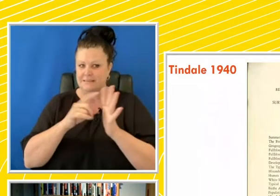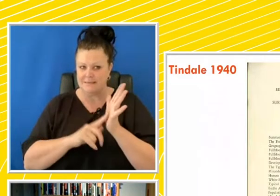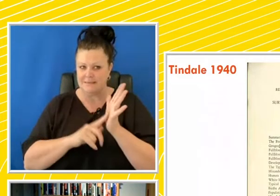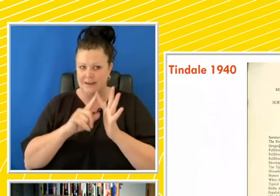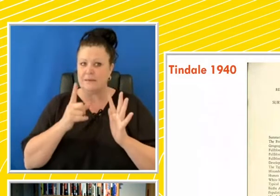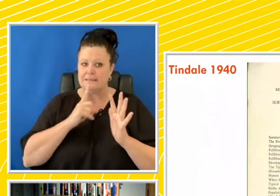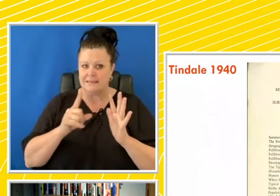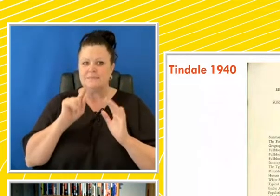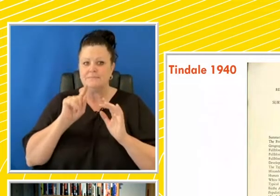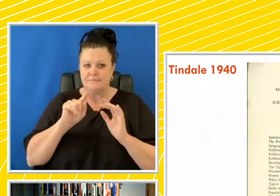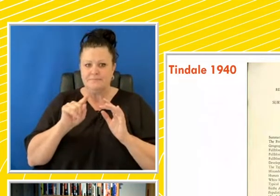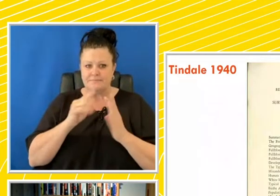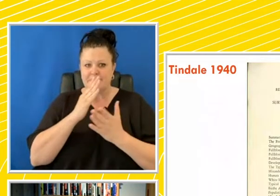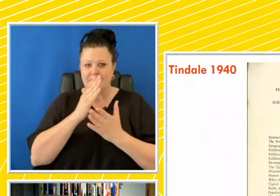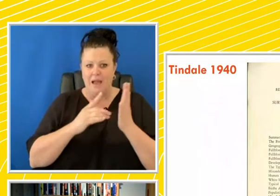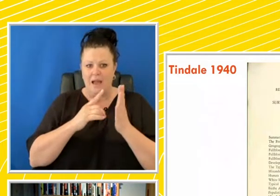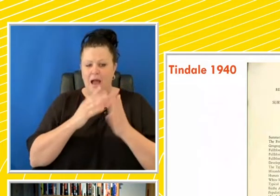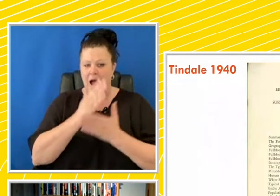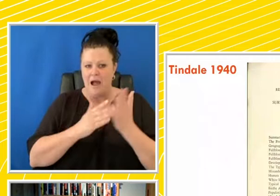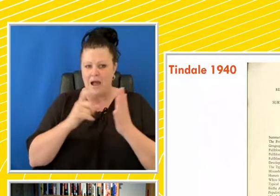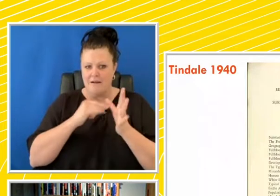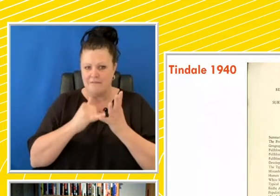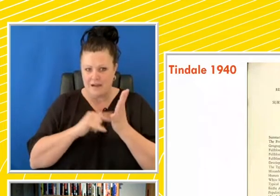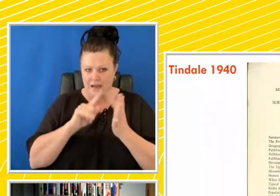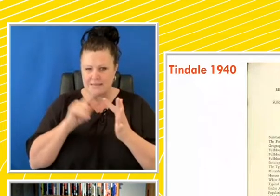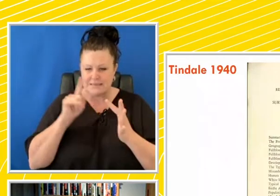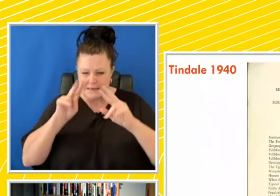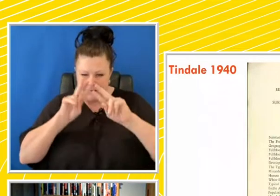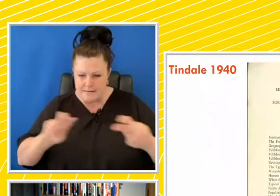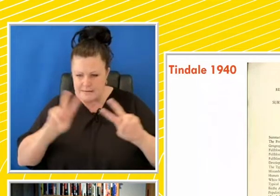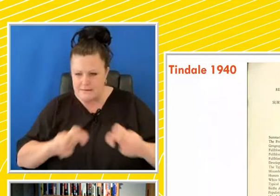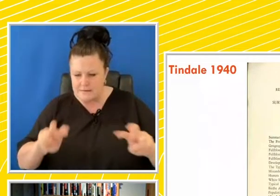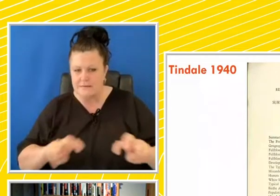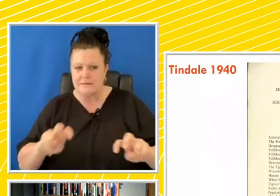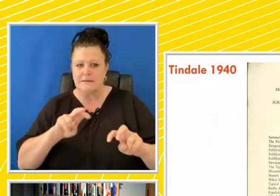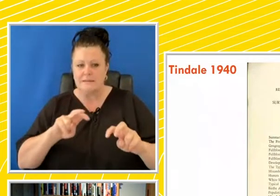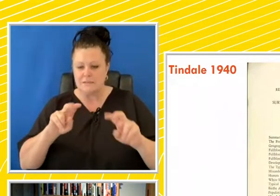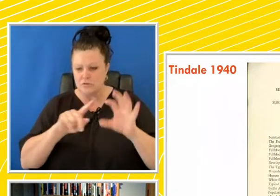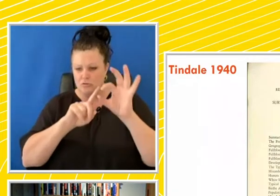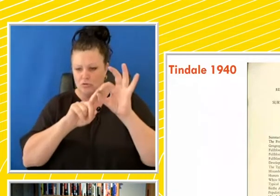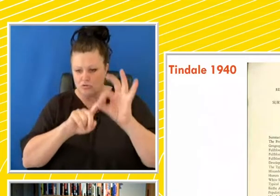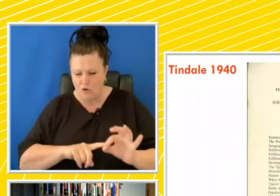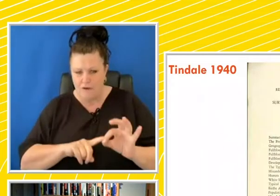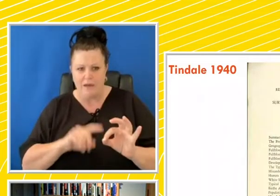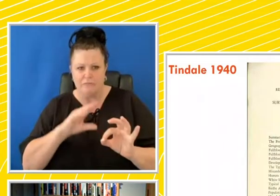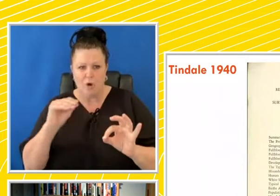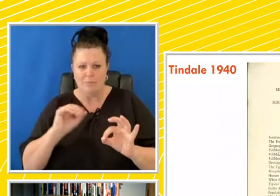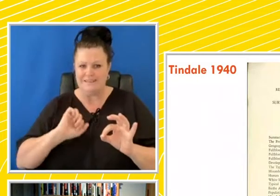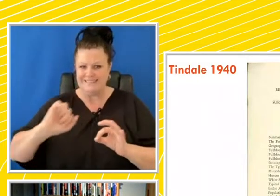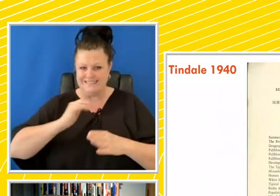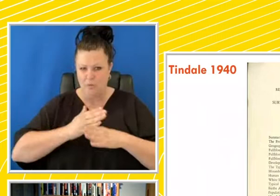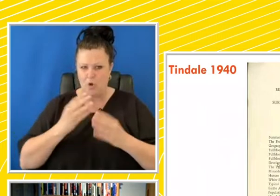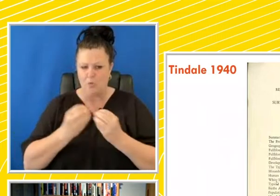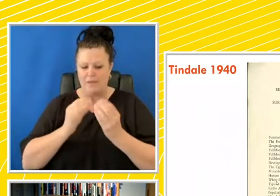plaster casts, he looks at, he dissects in this joint survey of the work that he'd undertaken with the